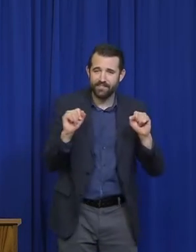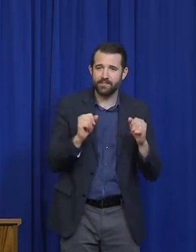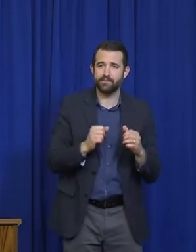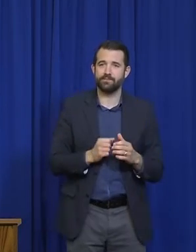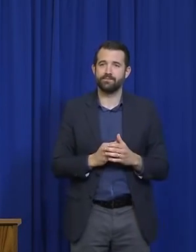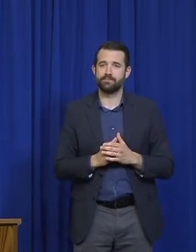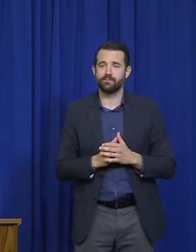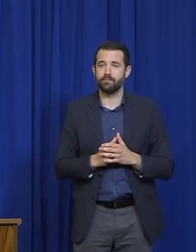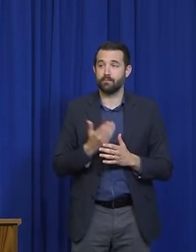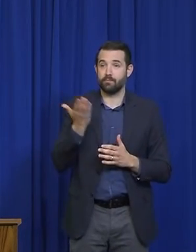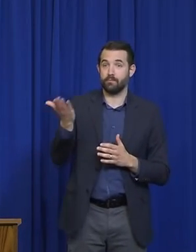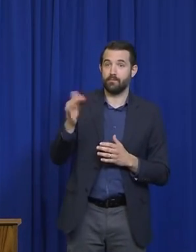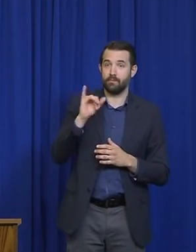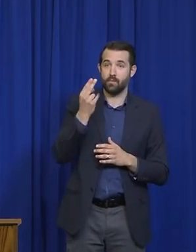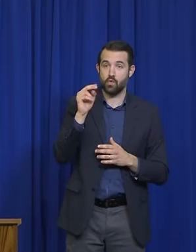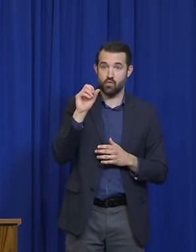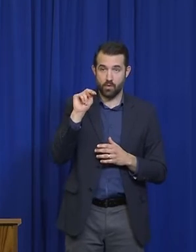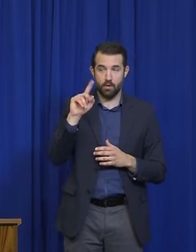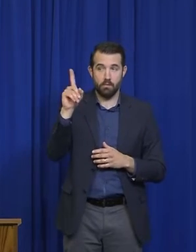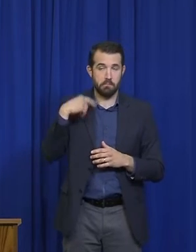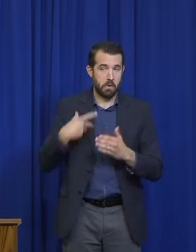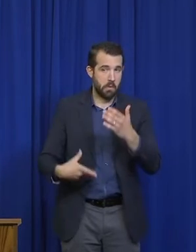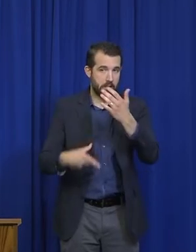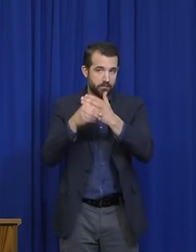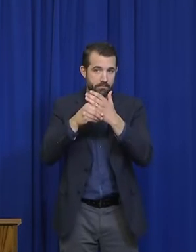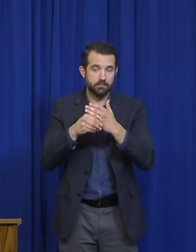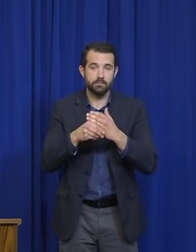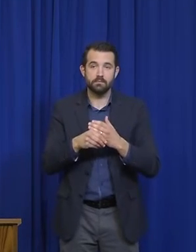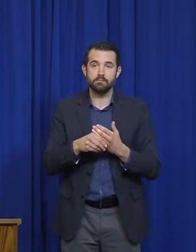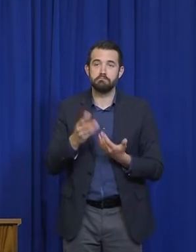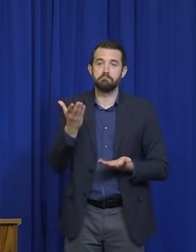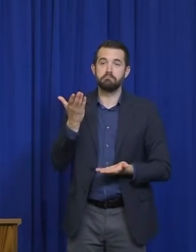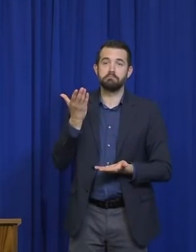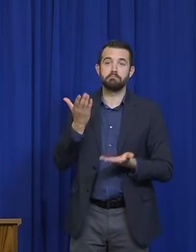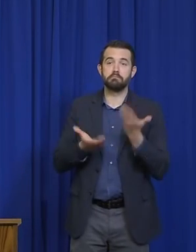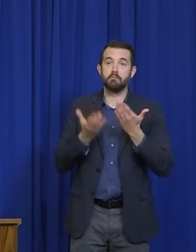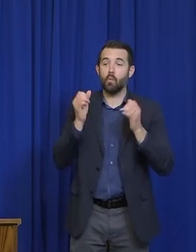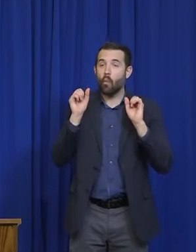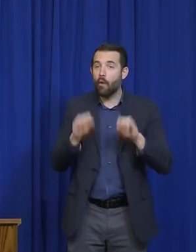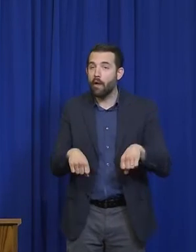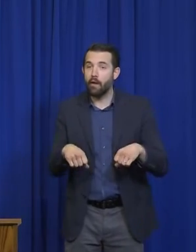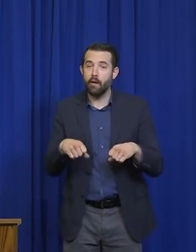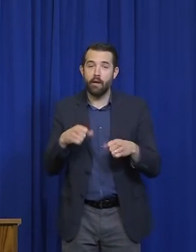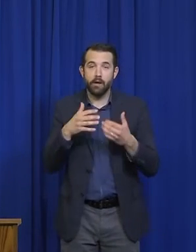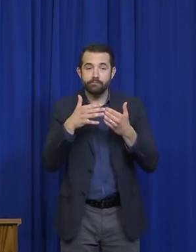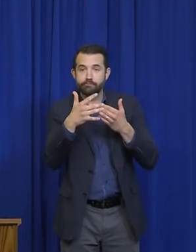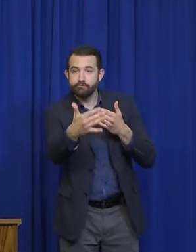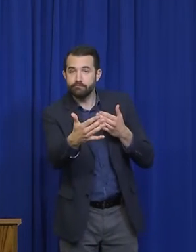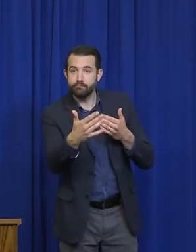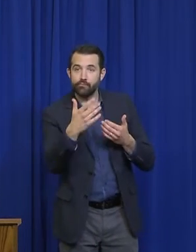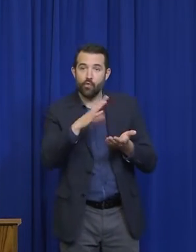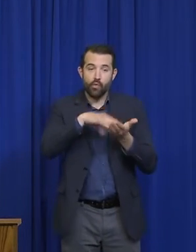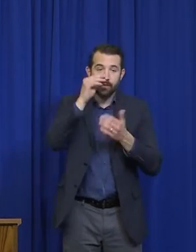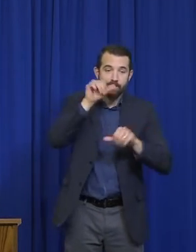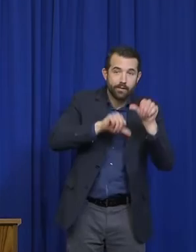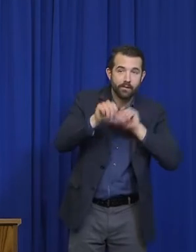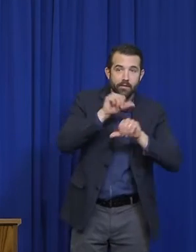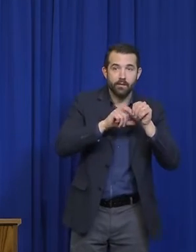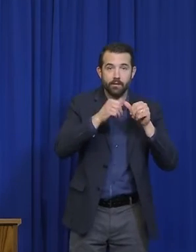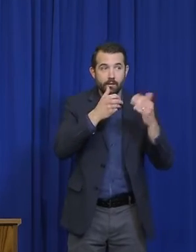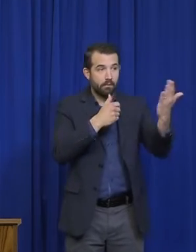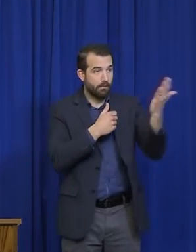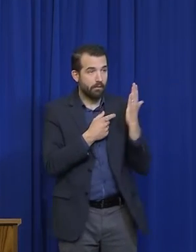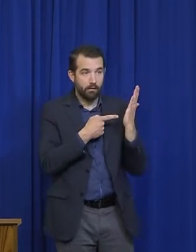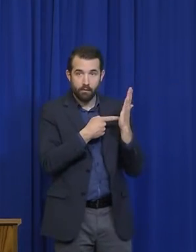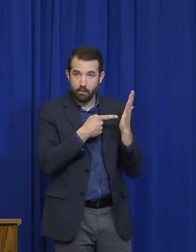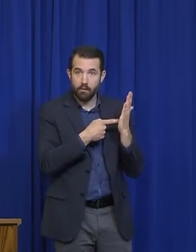thing I would add to that is there may be science, right, that changes this timeline, and the governor's talked about science in both directions today. It may slow the timeline down